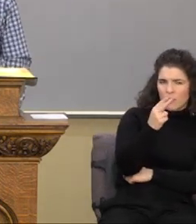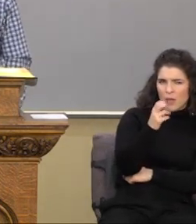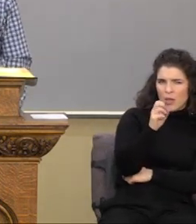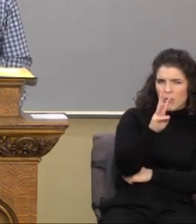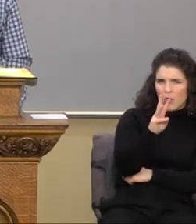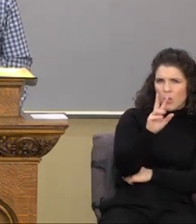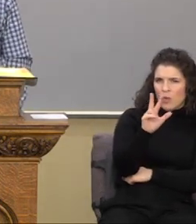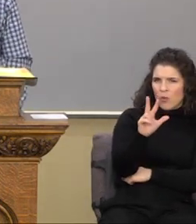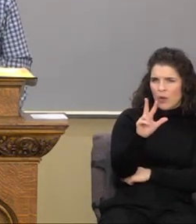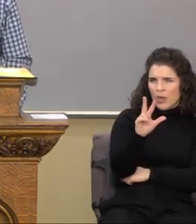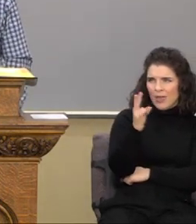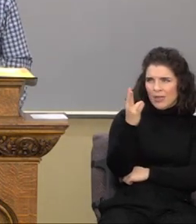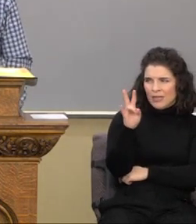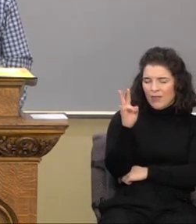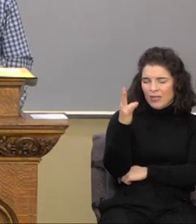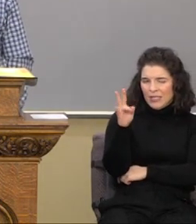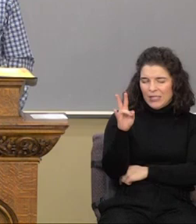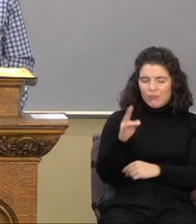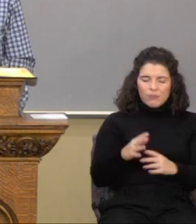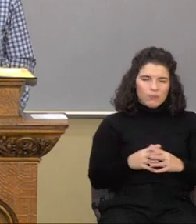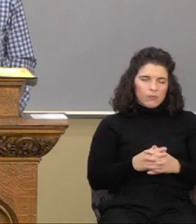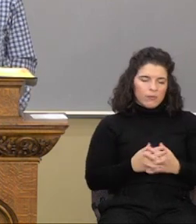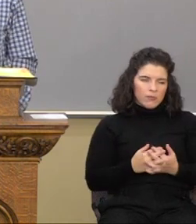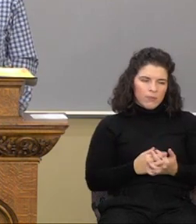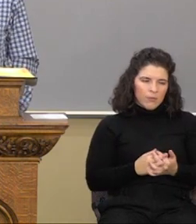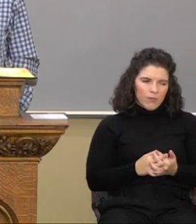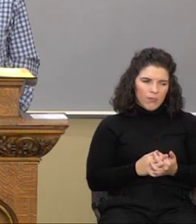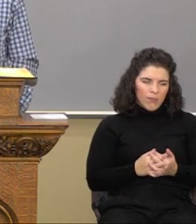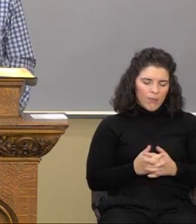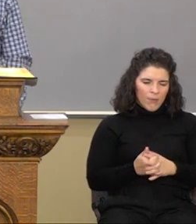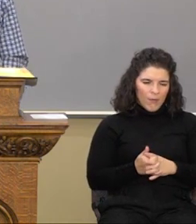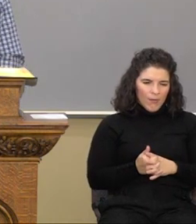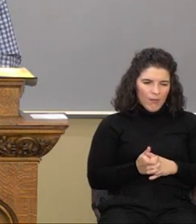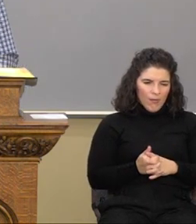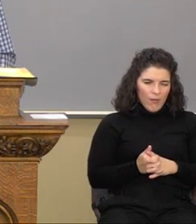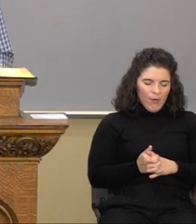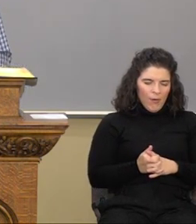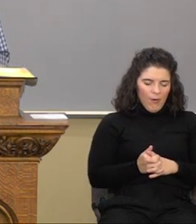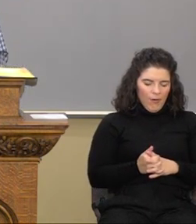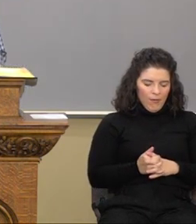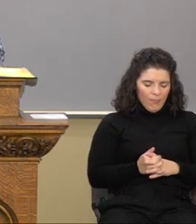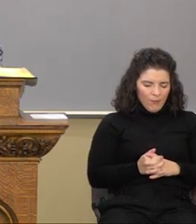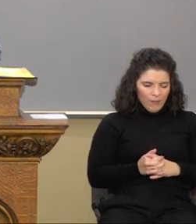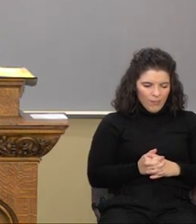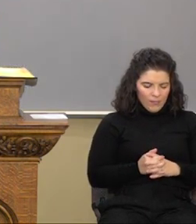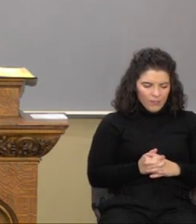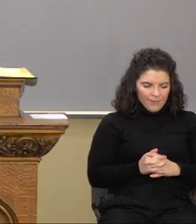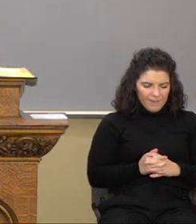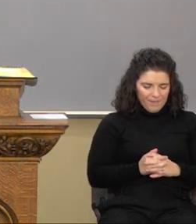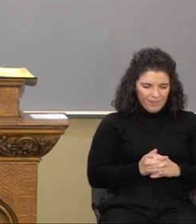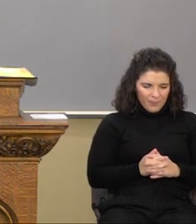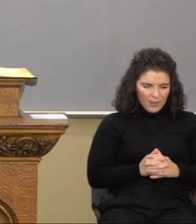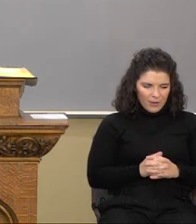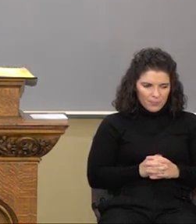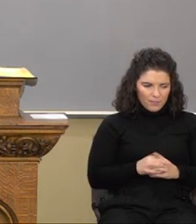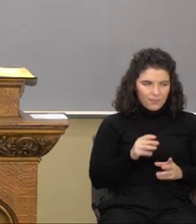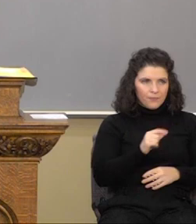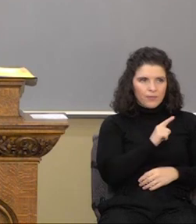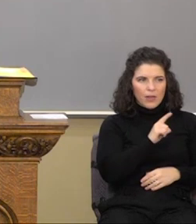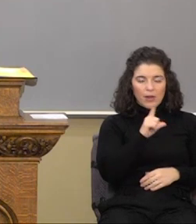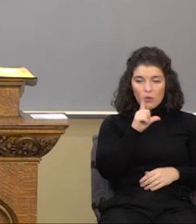there at verse 17. And lo, a voice from heaven saying, this is my